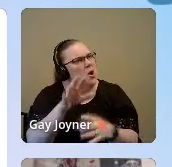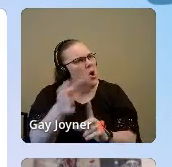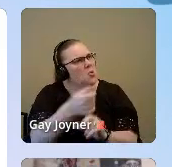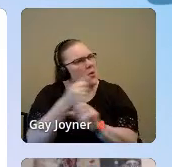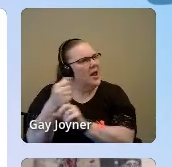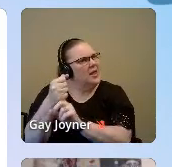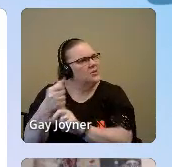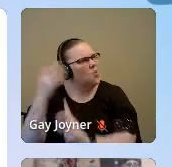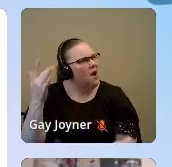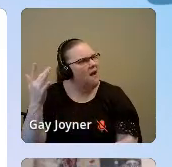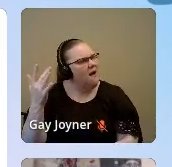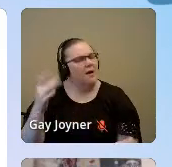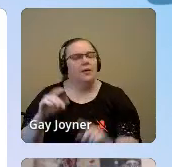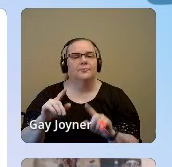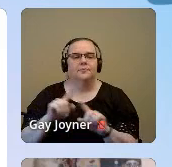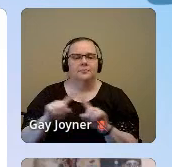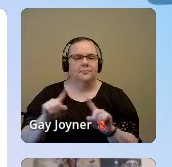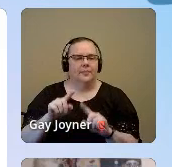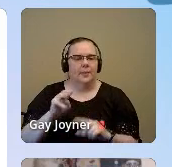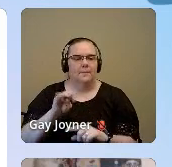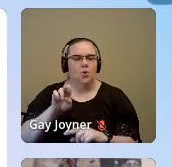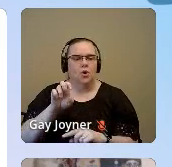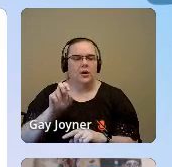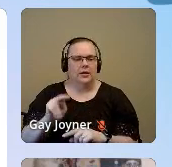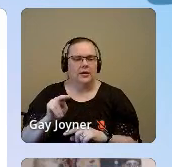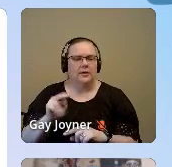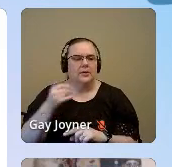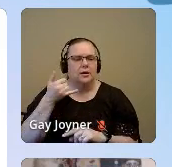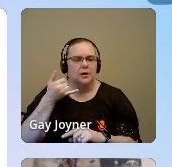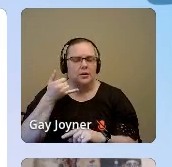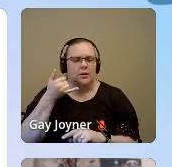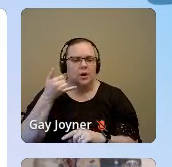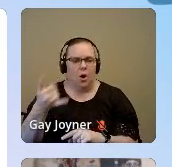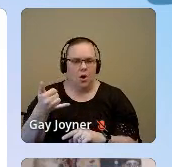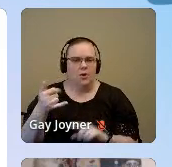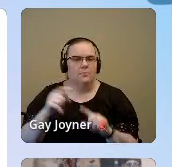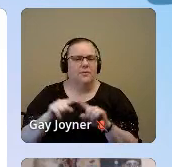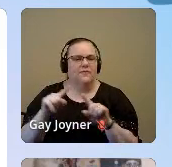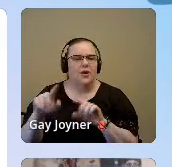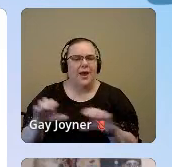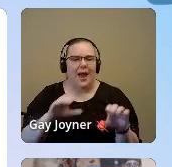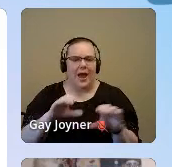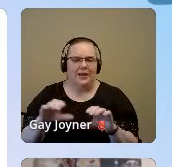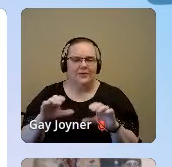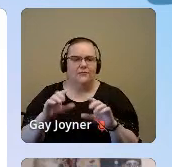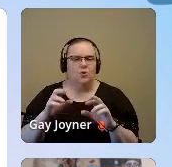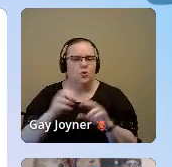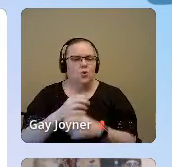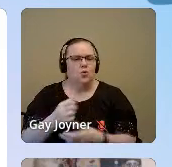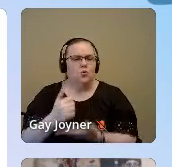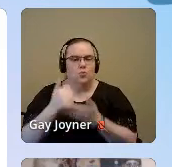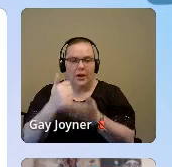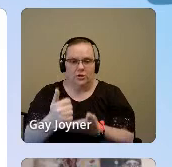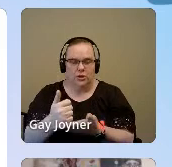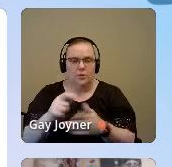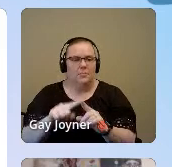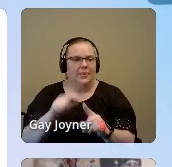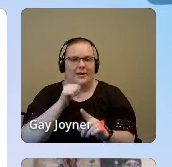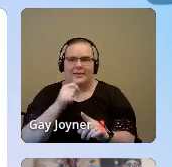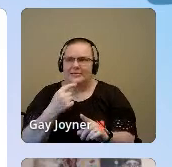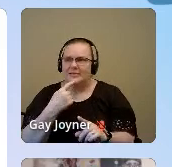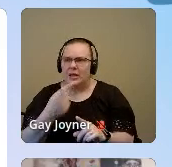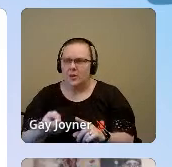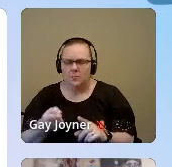When Morgan was 15, a hotline called law enforcement for an active rescue, but they didn't tell him what was happening. And it was really scary for them to be